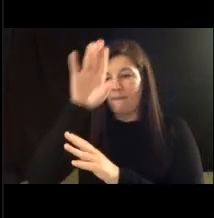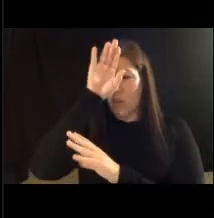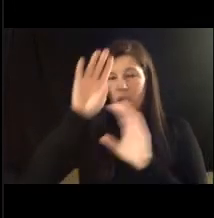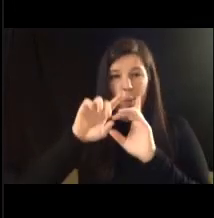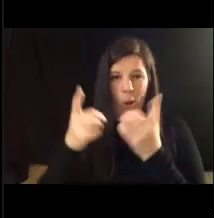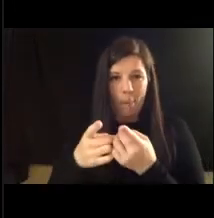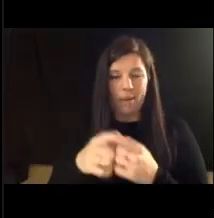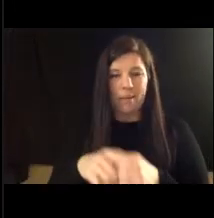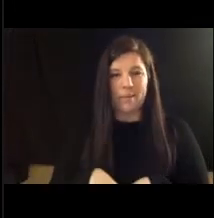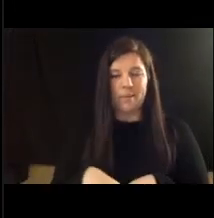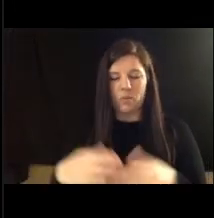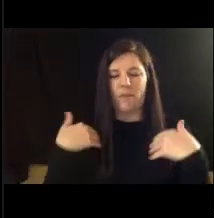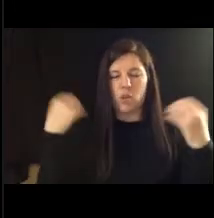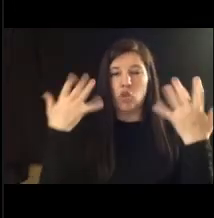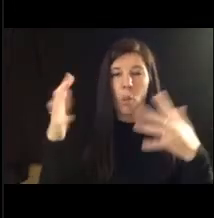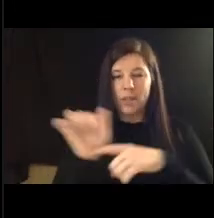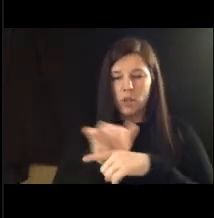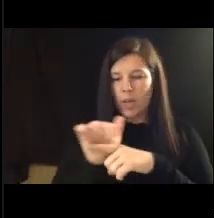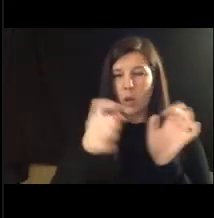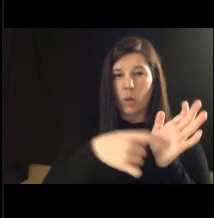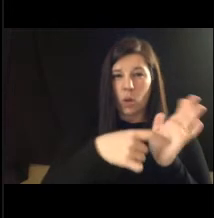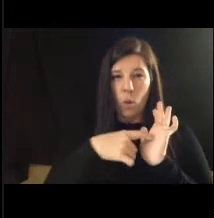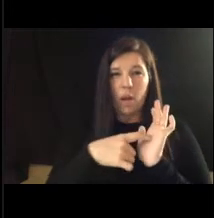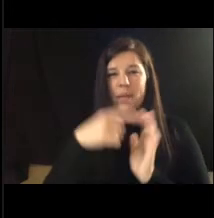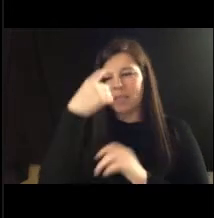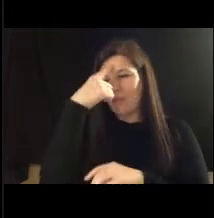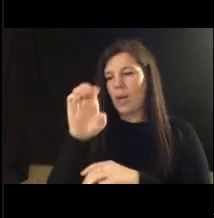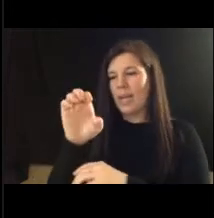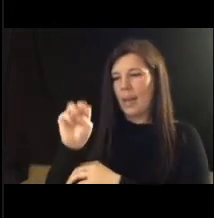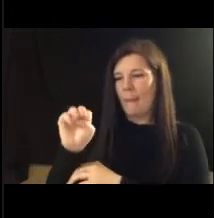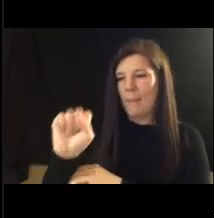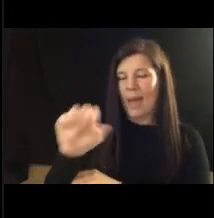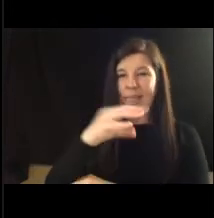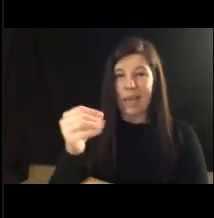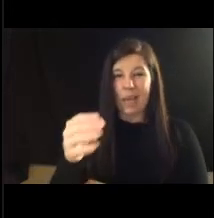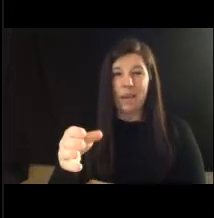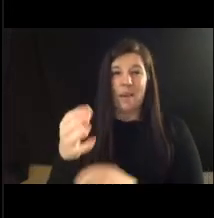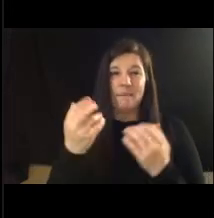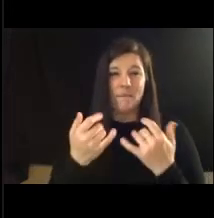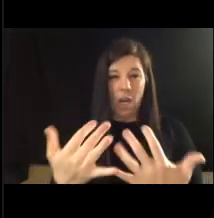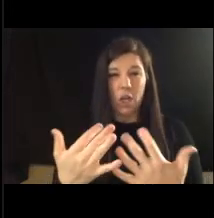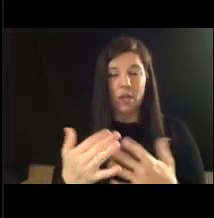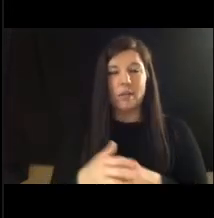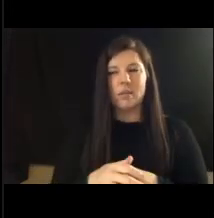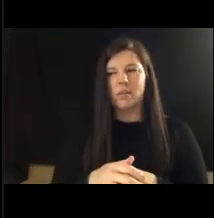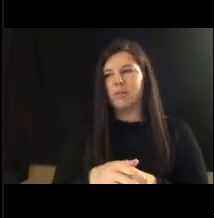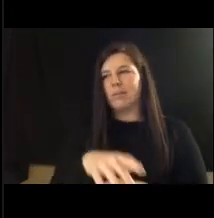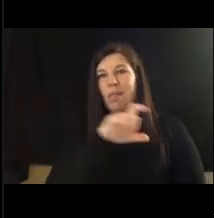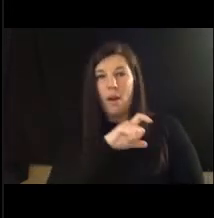there are so many training requirements for ems and fire now uh and law enforcement that you you don't want